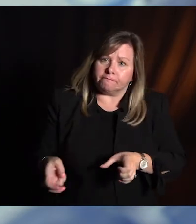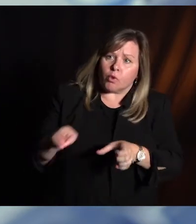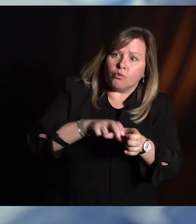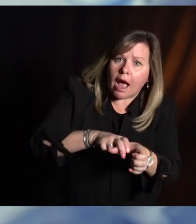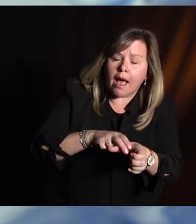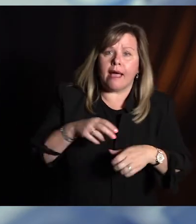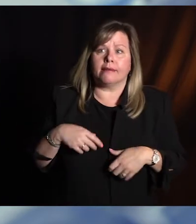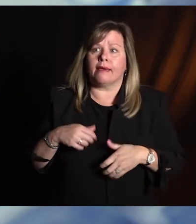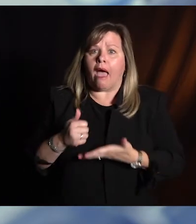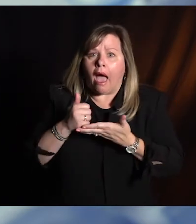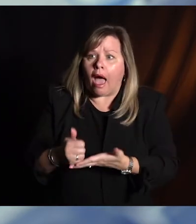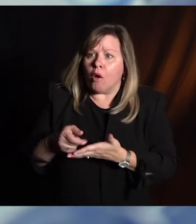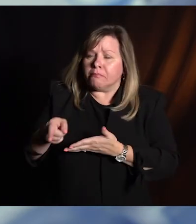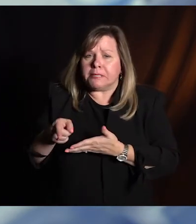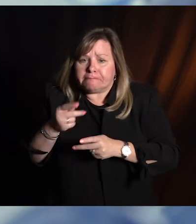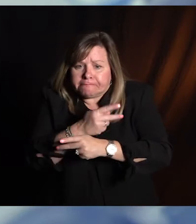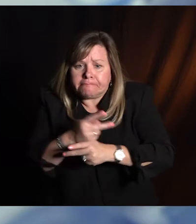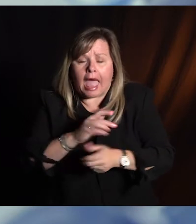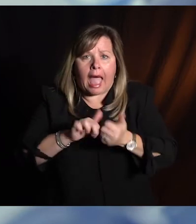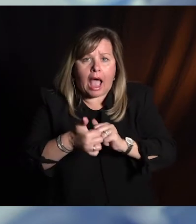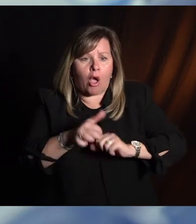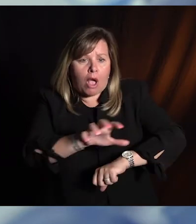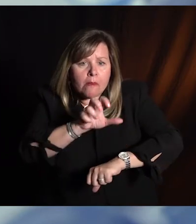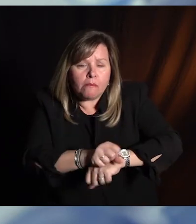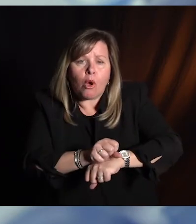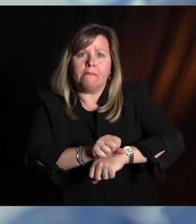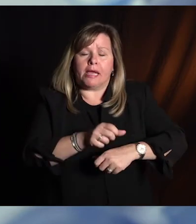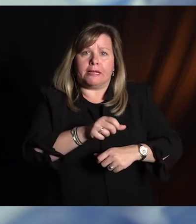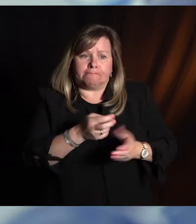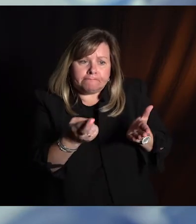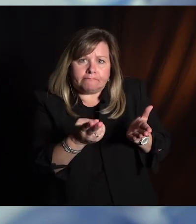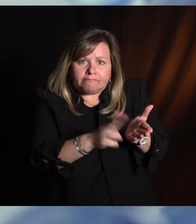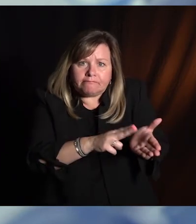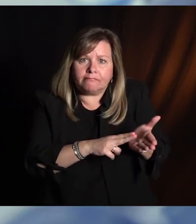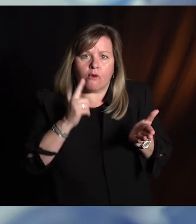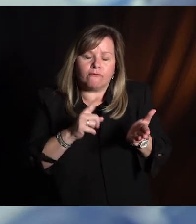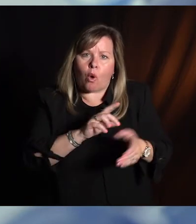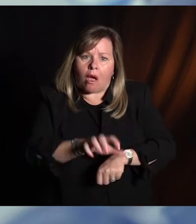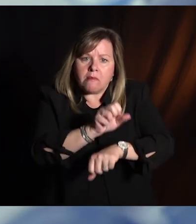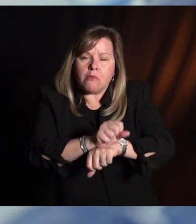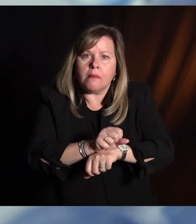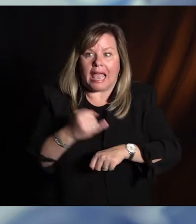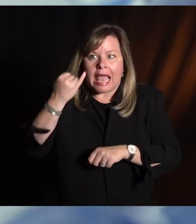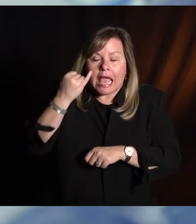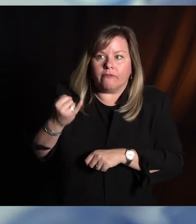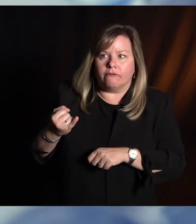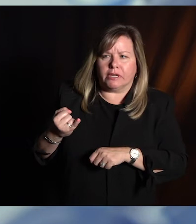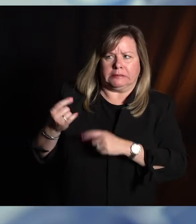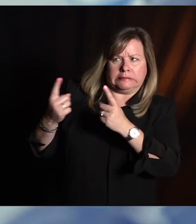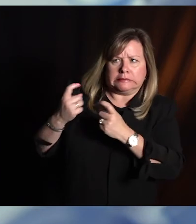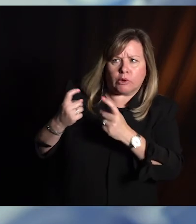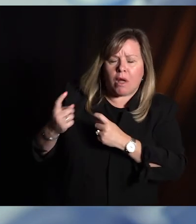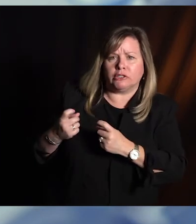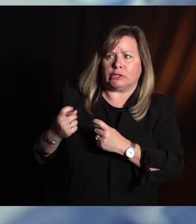navigate an appointment. Help them with getting their questions answered, perhaps if they're unsure about why